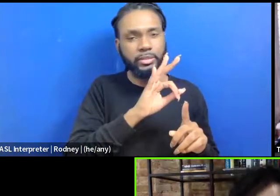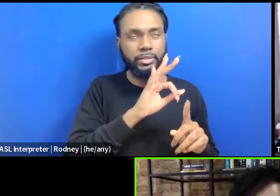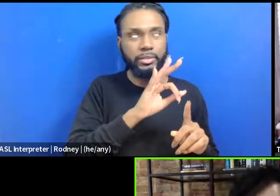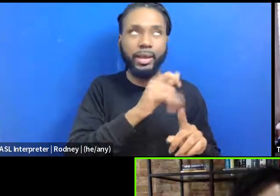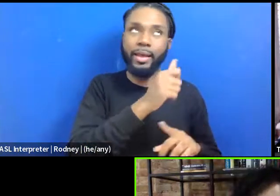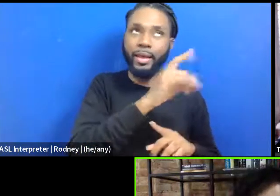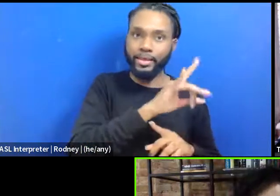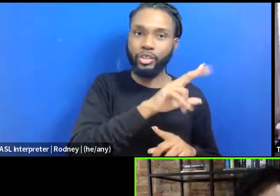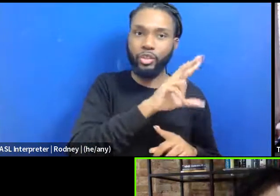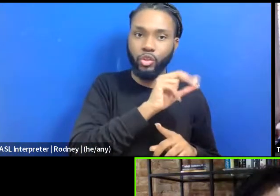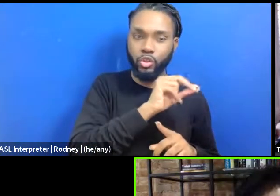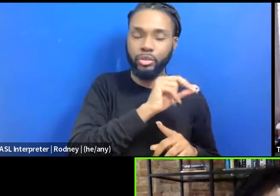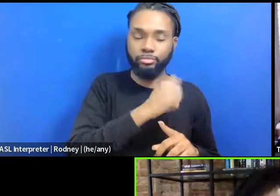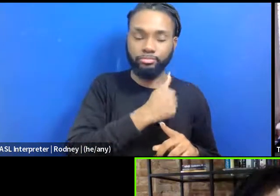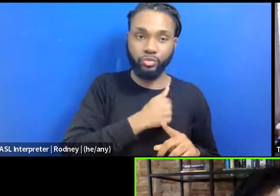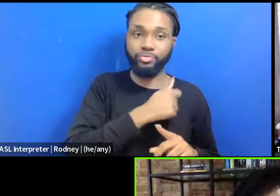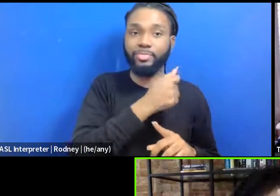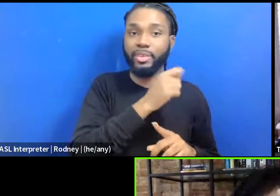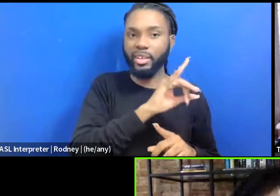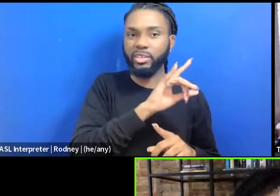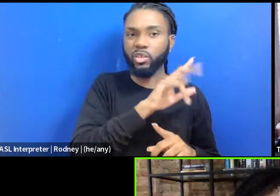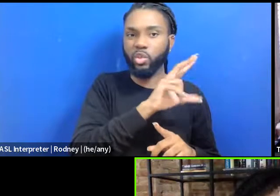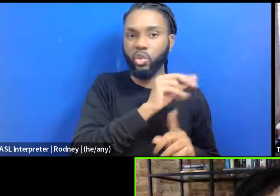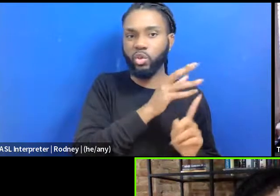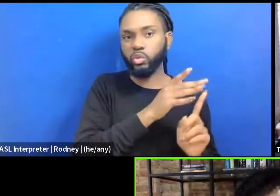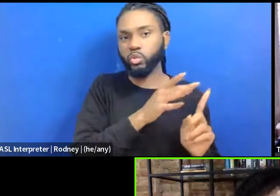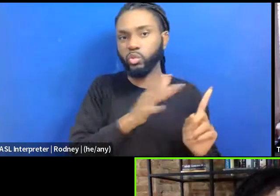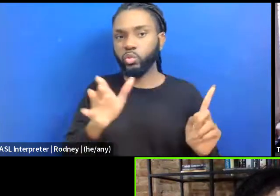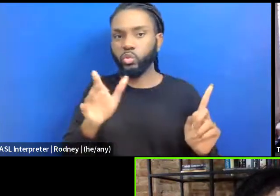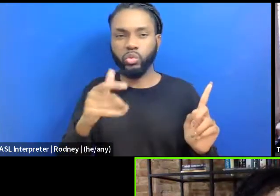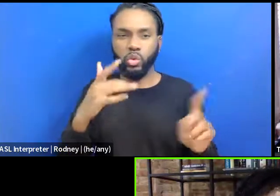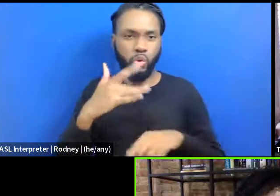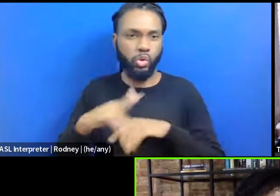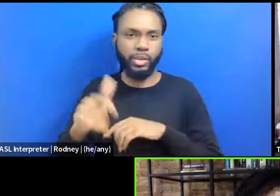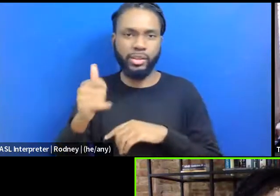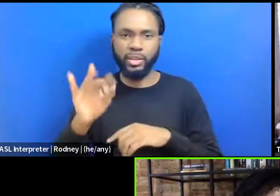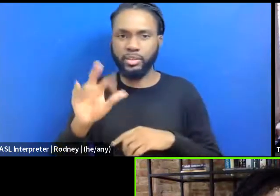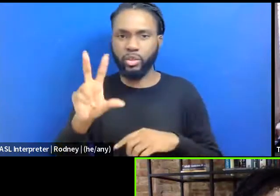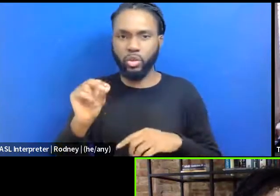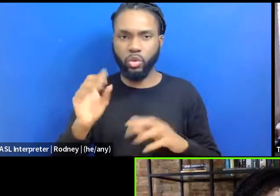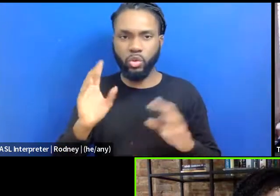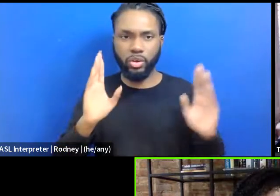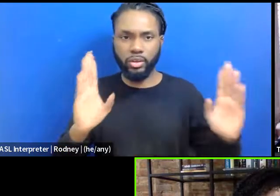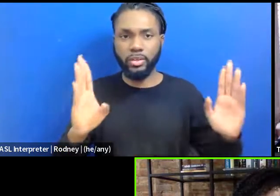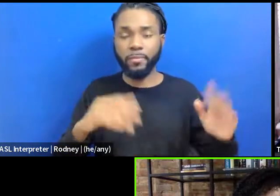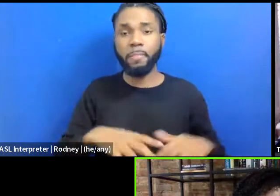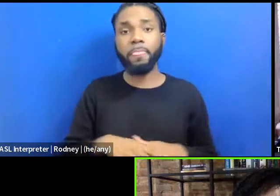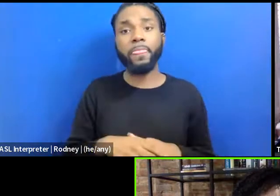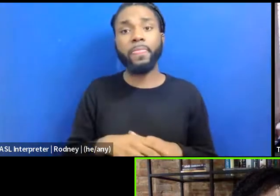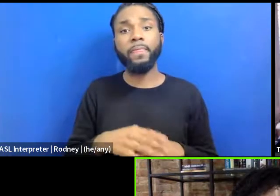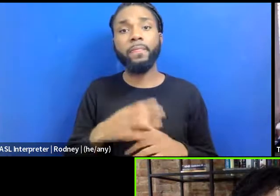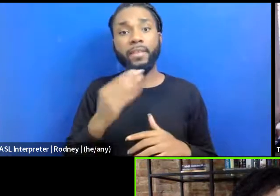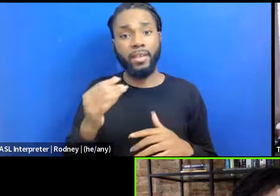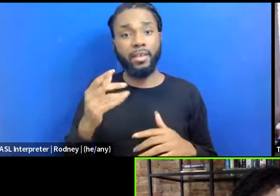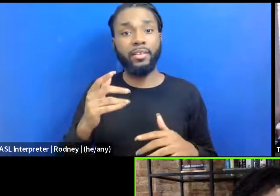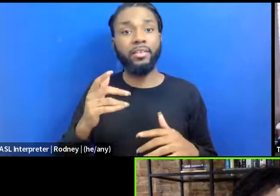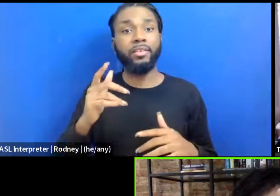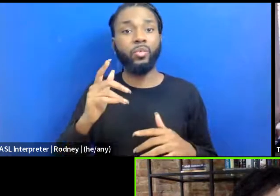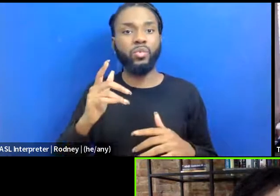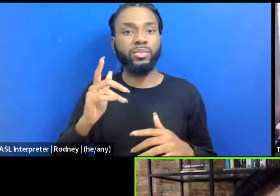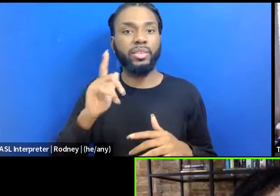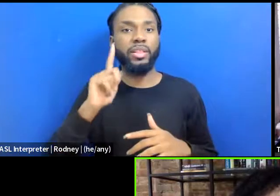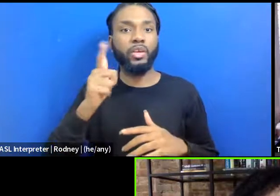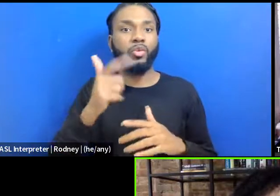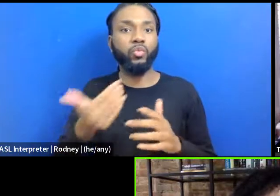1830s, excuse me, through the early 1930s, and 1830s, was rediscovered again